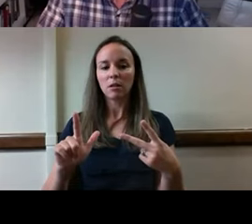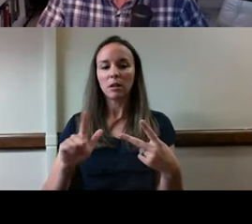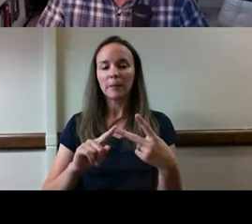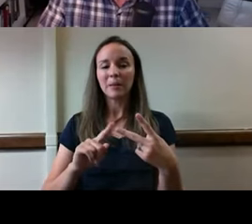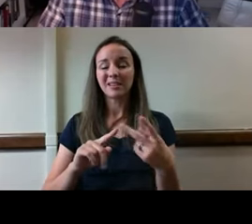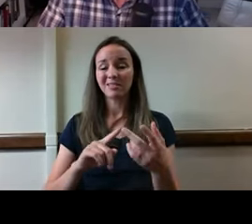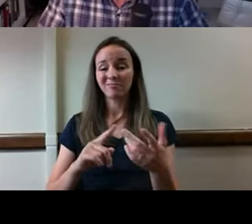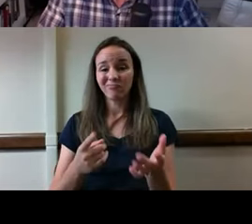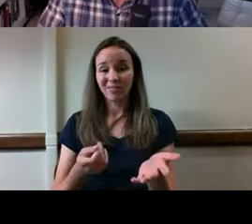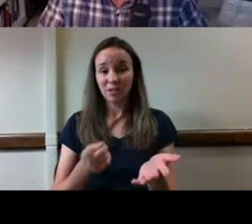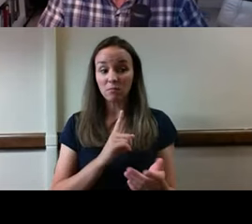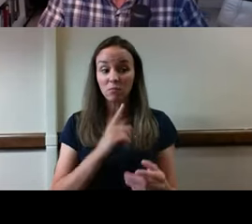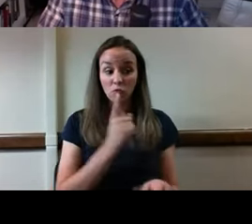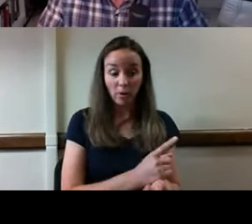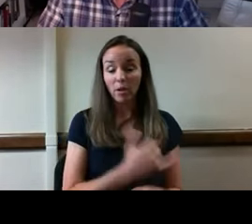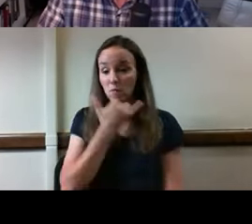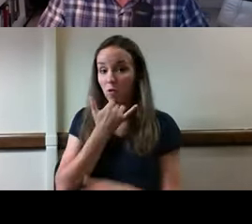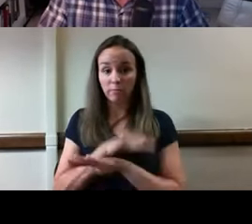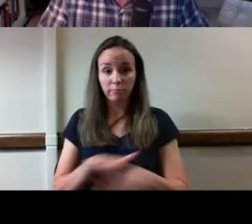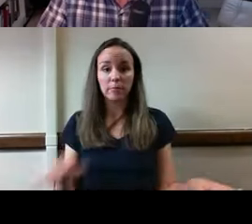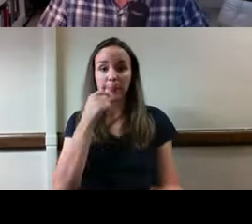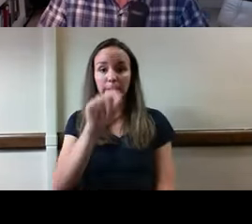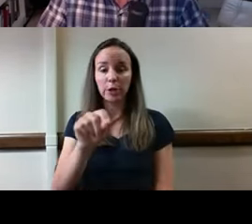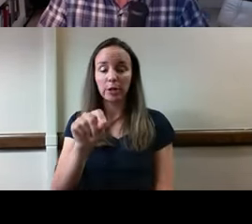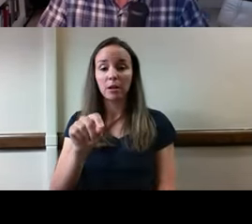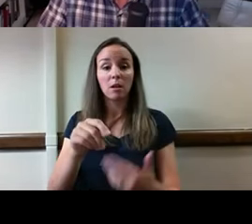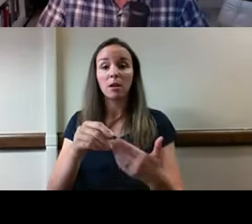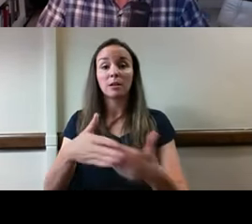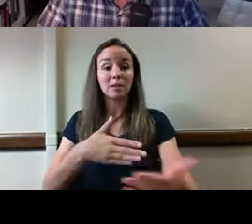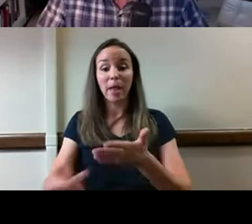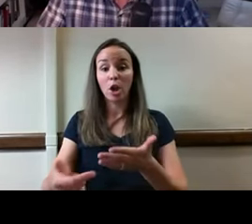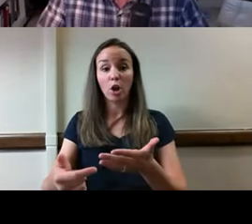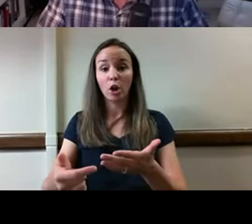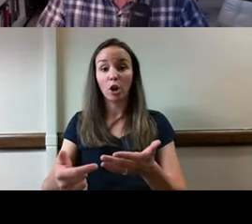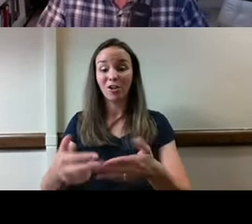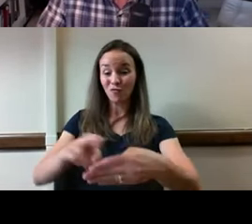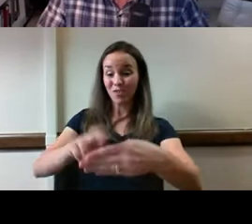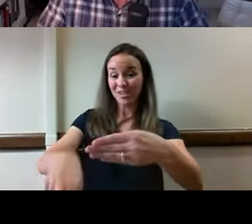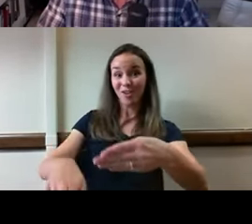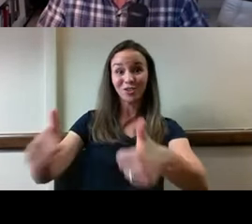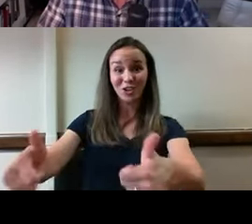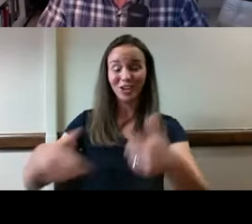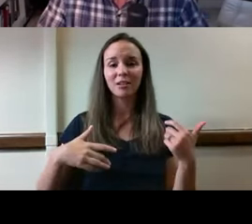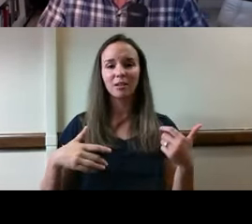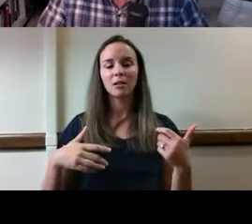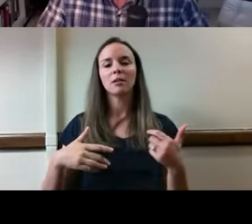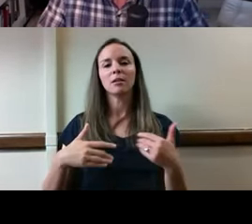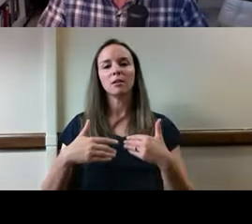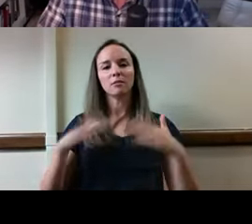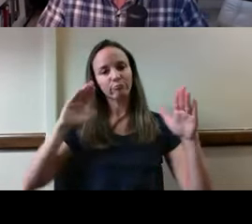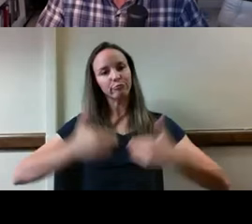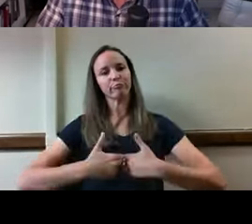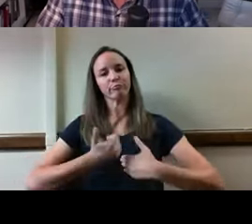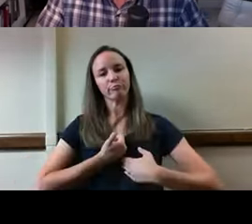wrong and some things are simply right, no matter what the outcome may be. That's based on your own moral obligation or duty.